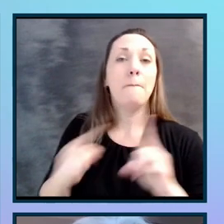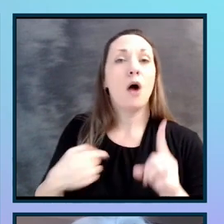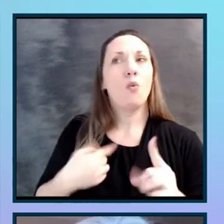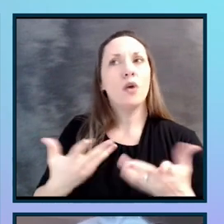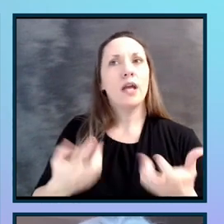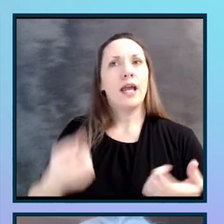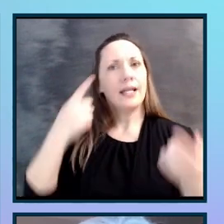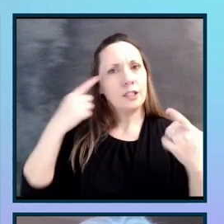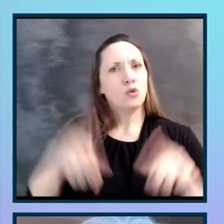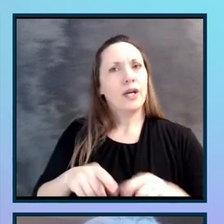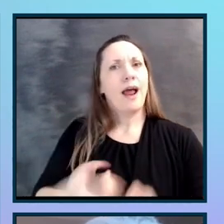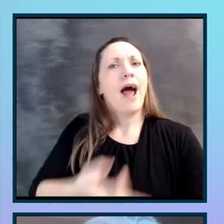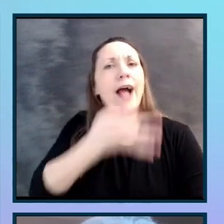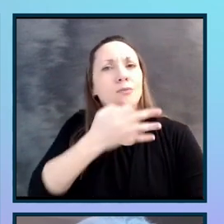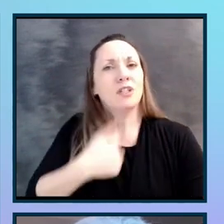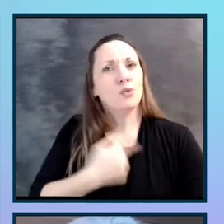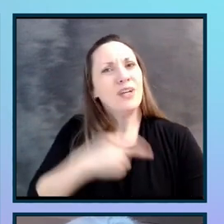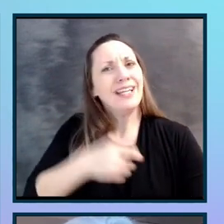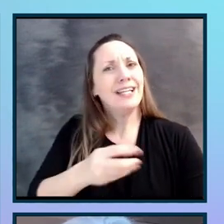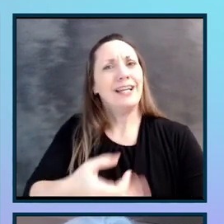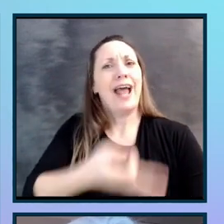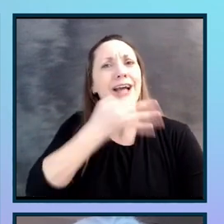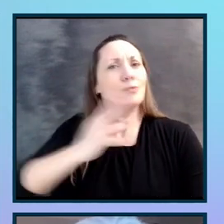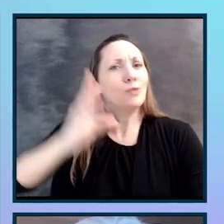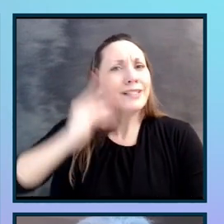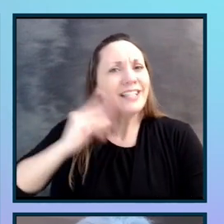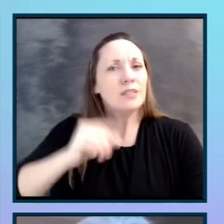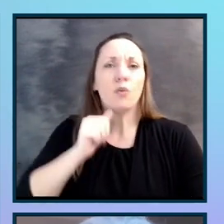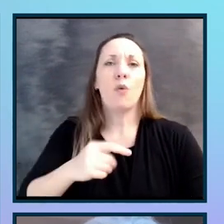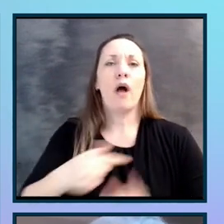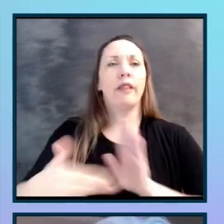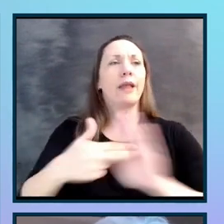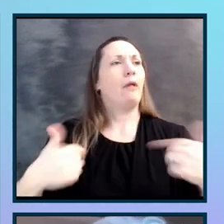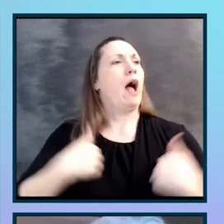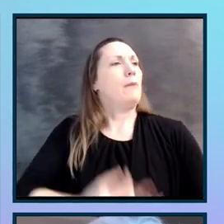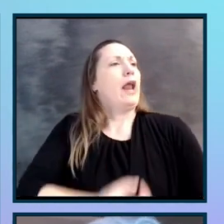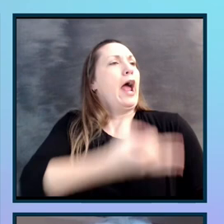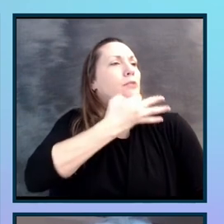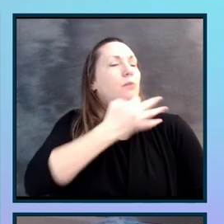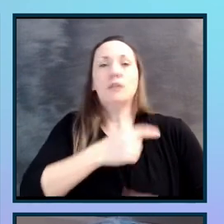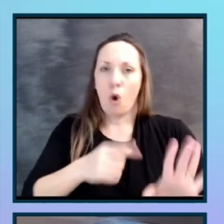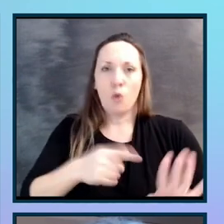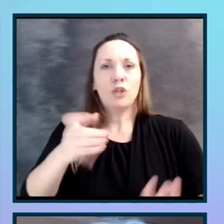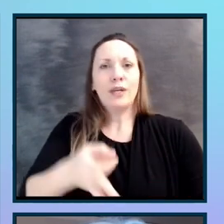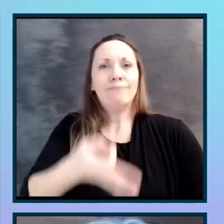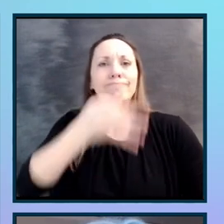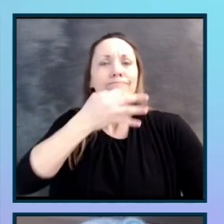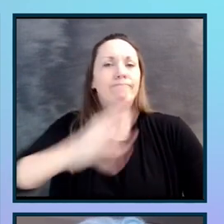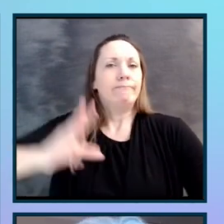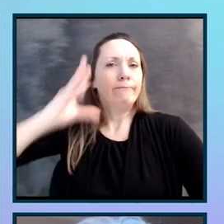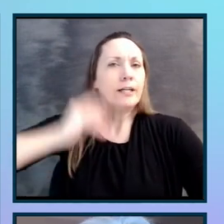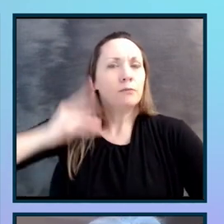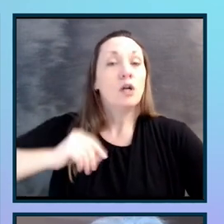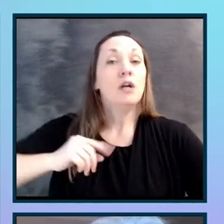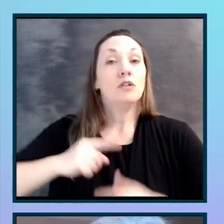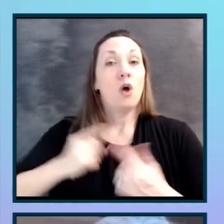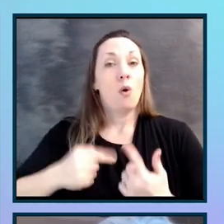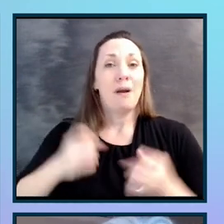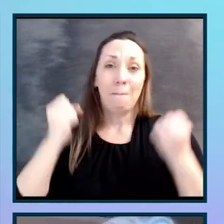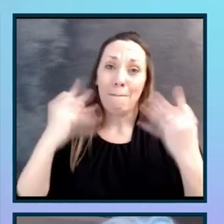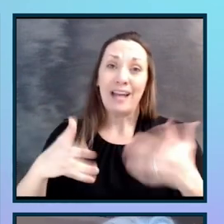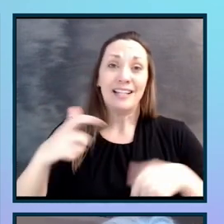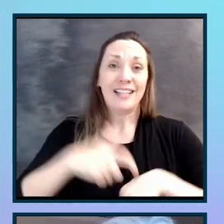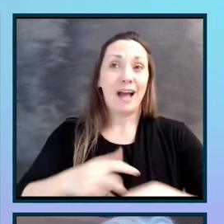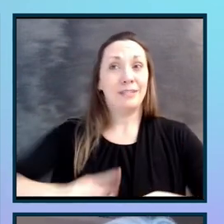we want expertise. It's not just a label of experts, but sometimes you need expertise. And a lot of times that expertise